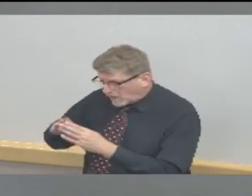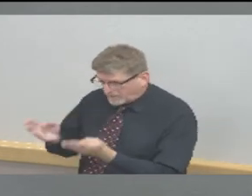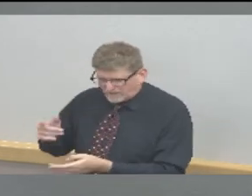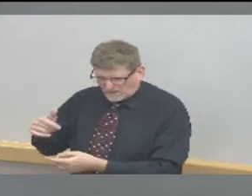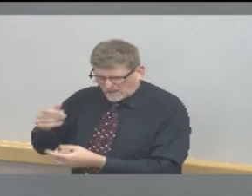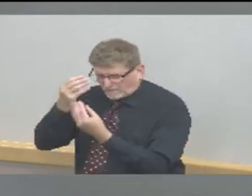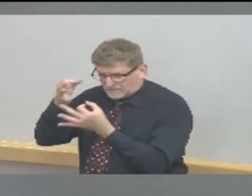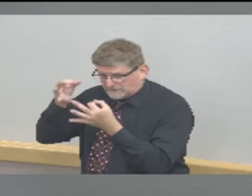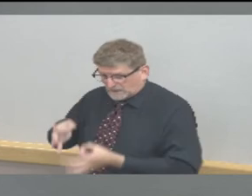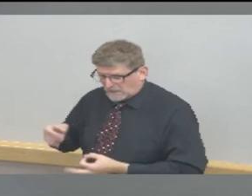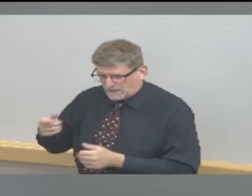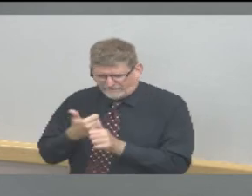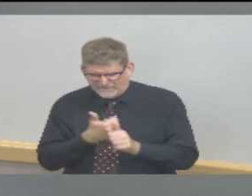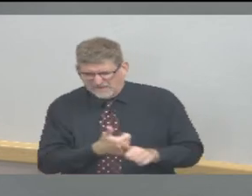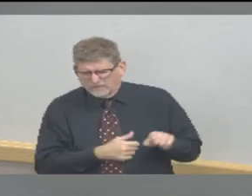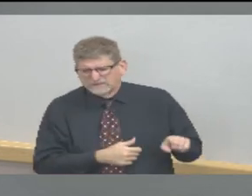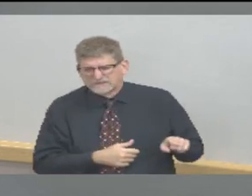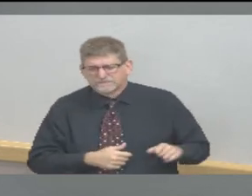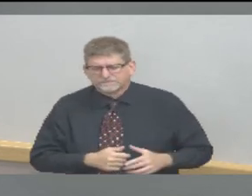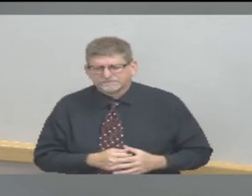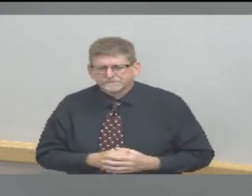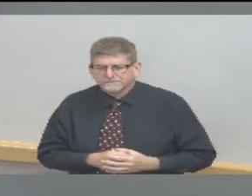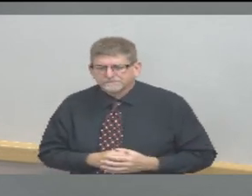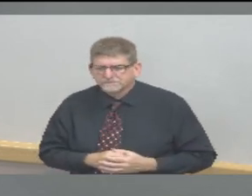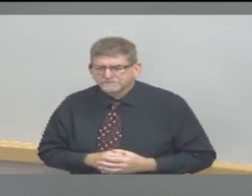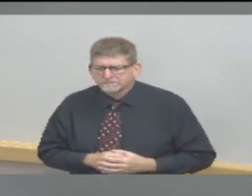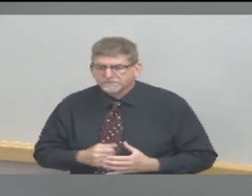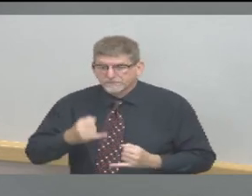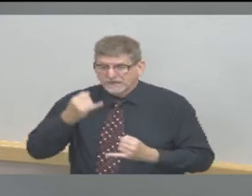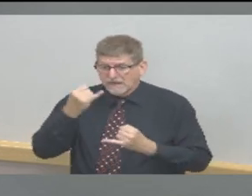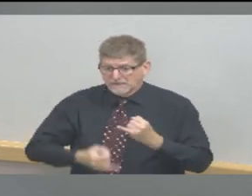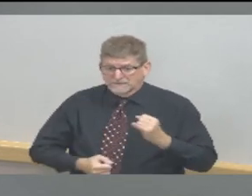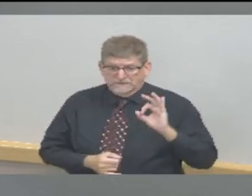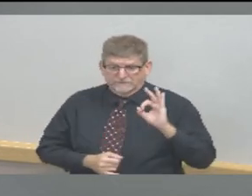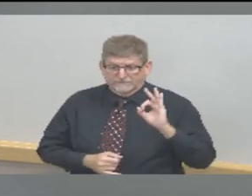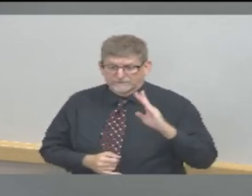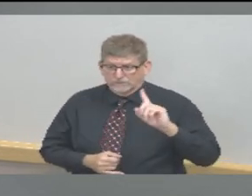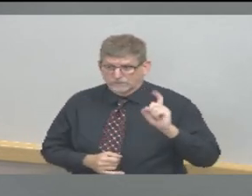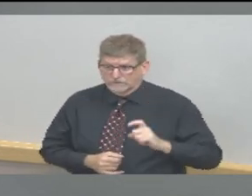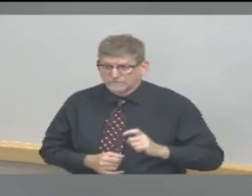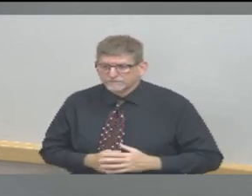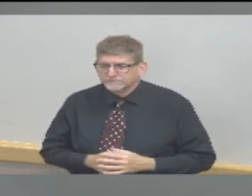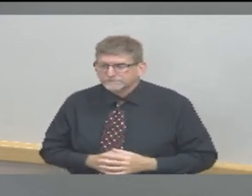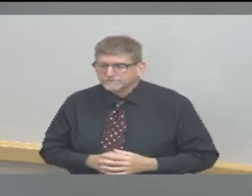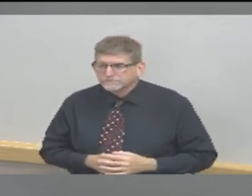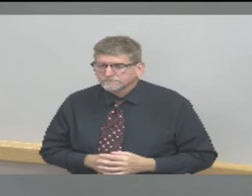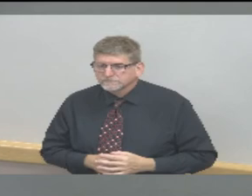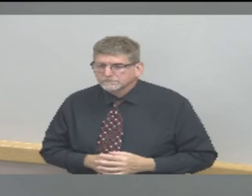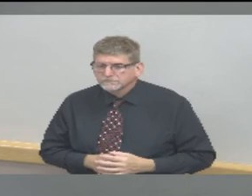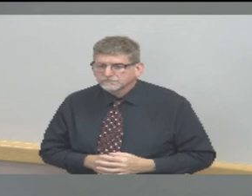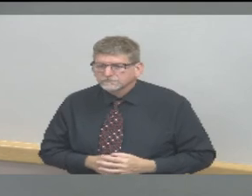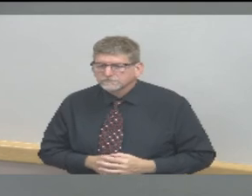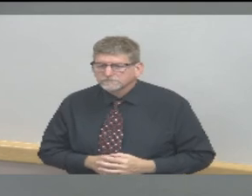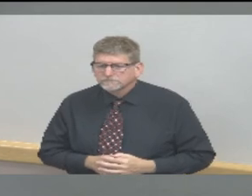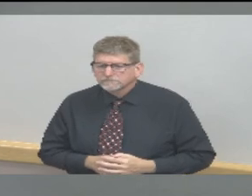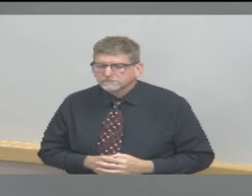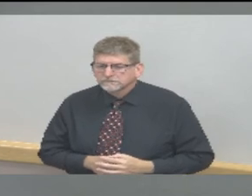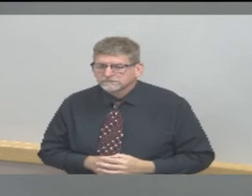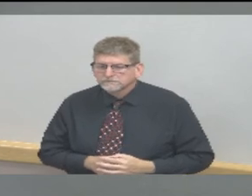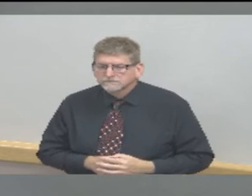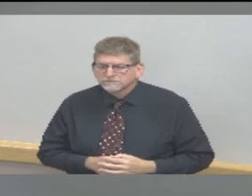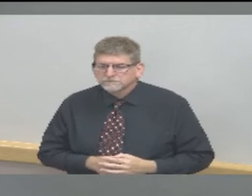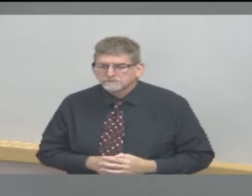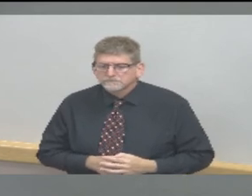Our last Facebook Live question. How will you help protect workers from angry patrons who refuse to follow safety protocol and wear